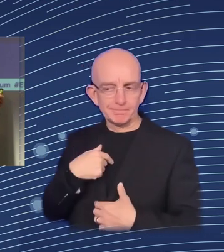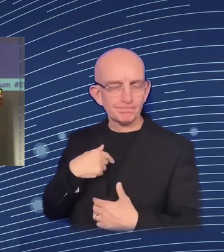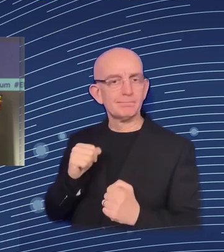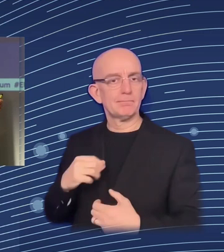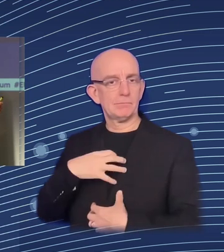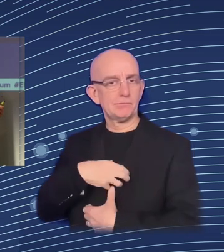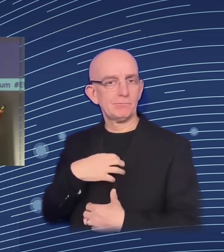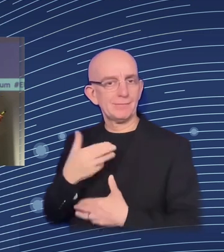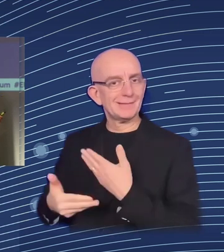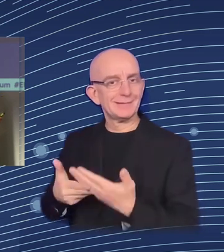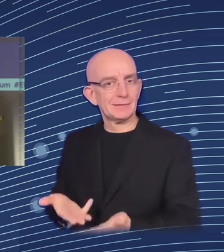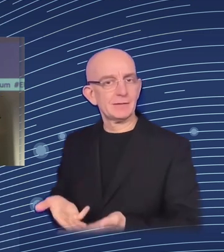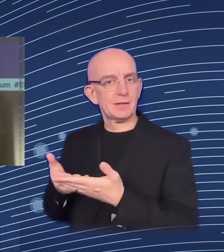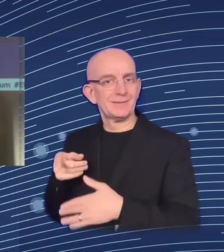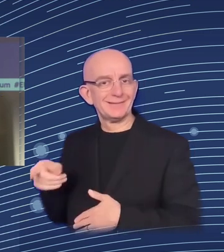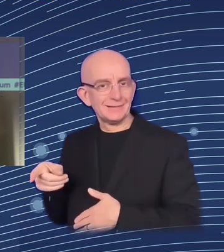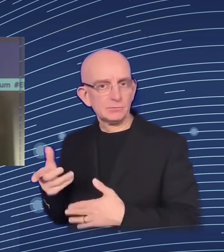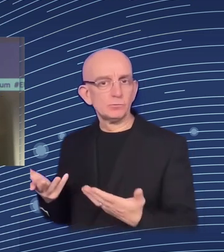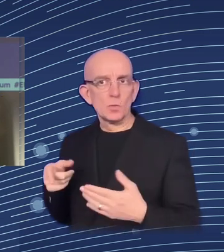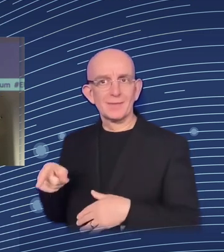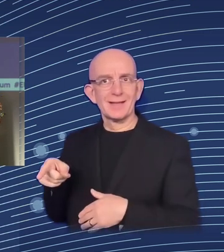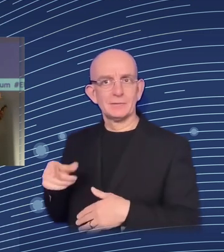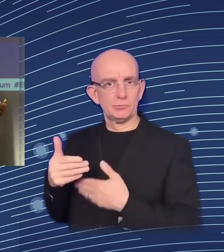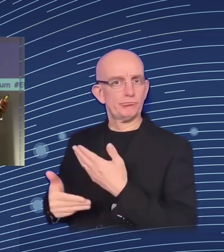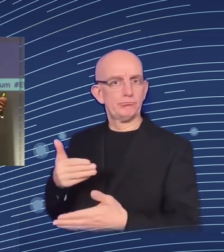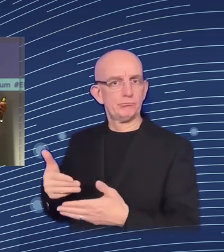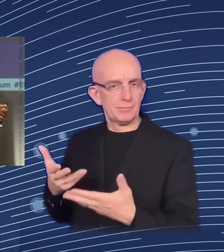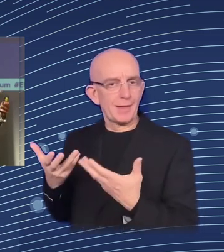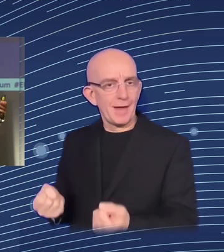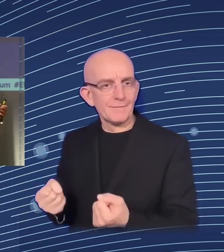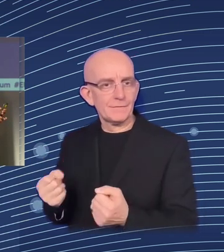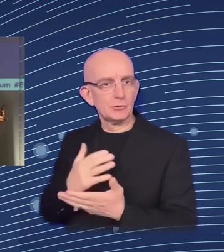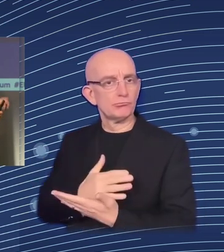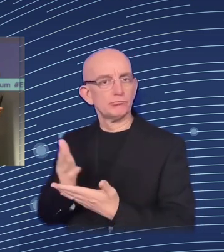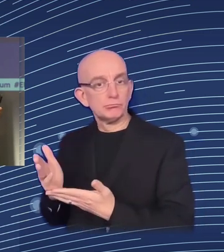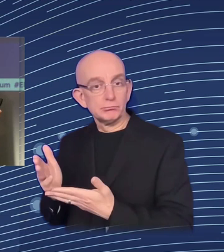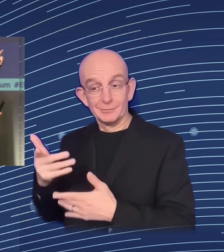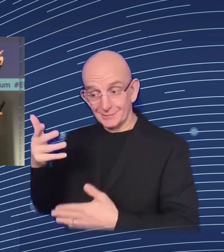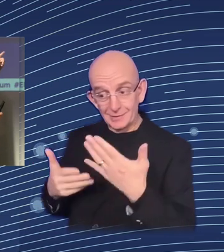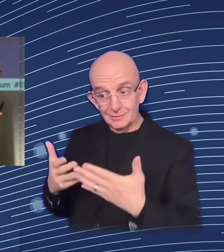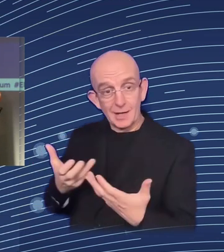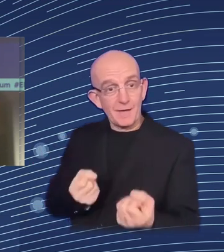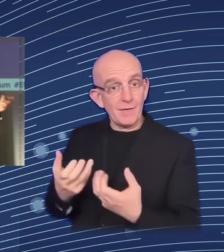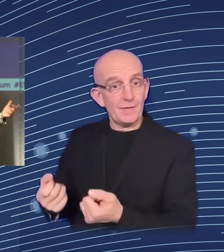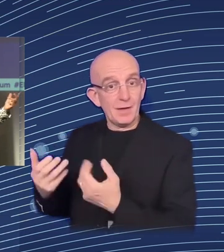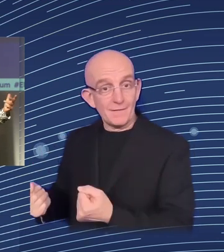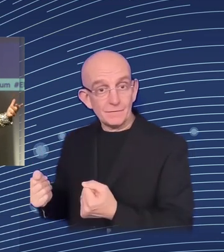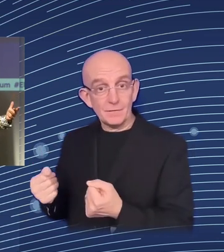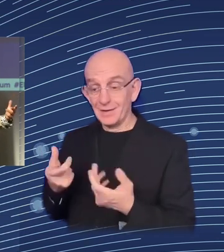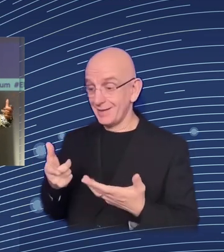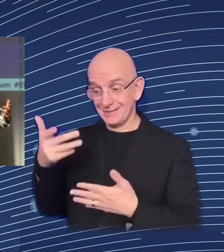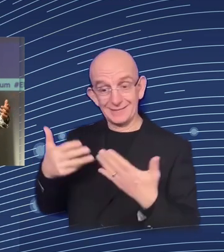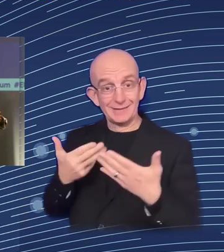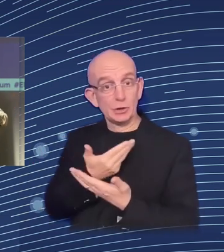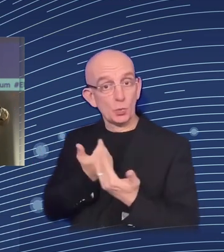we don't, if we didn't have this data, we really couldn't do that. And of course, then you measure things that you have in that data. Imagine that